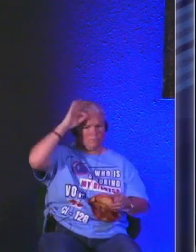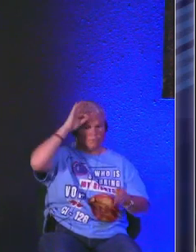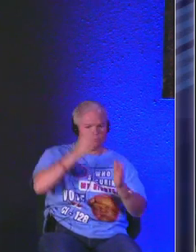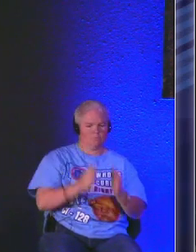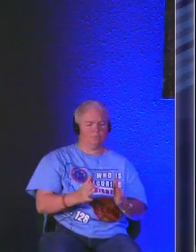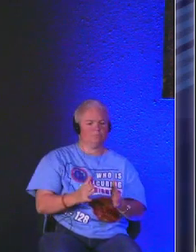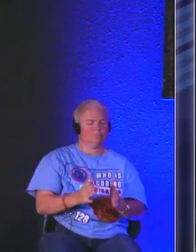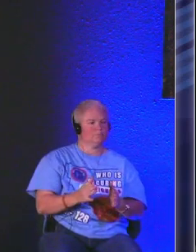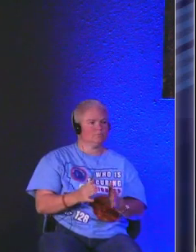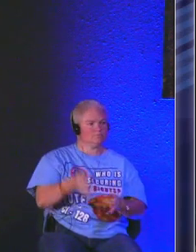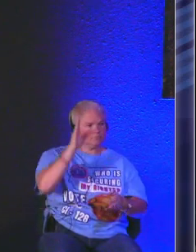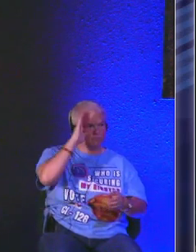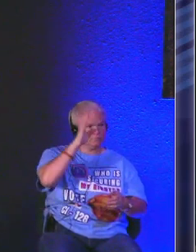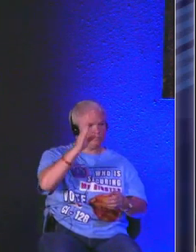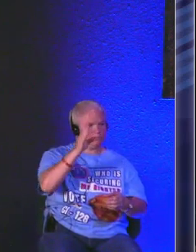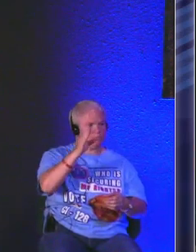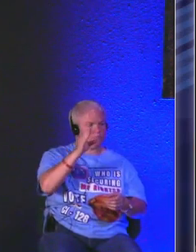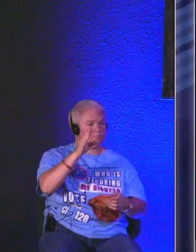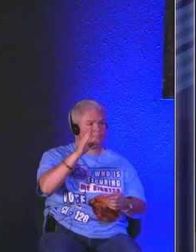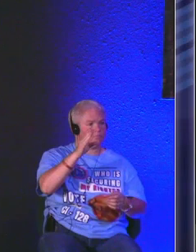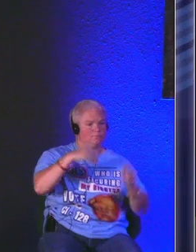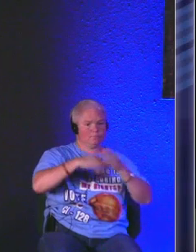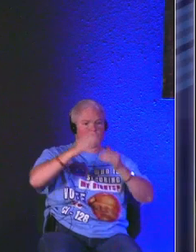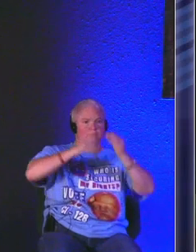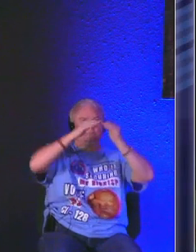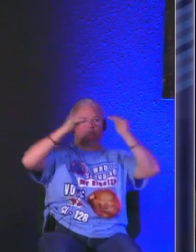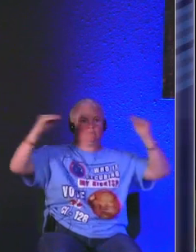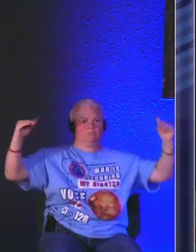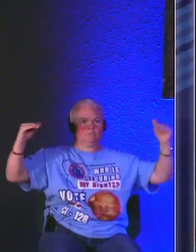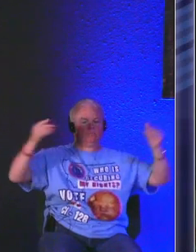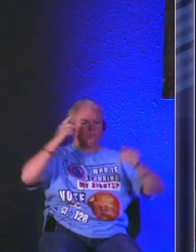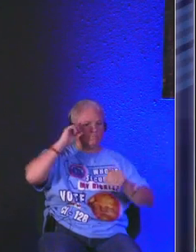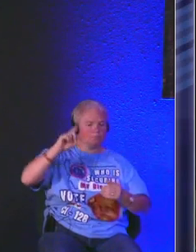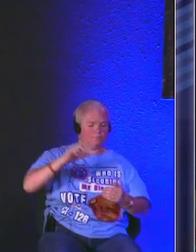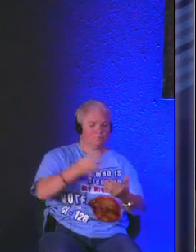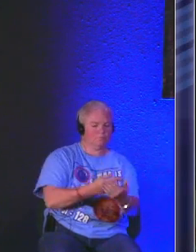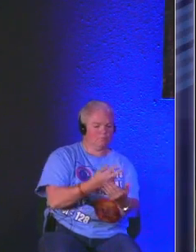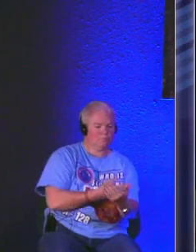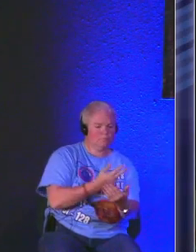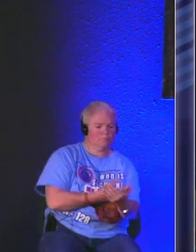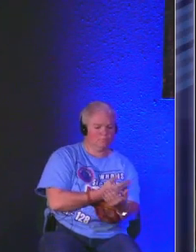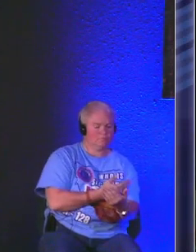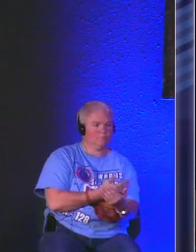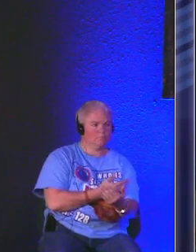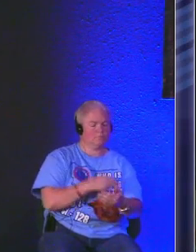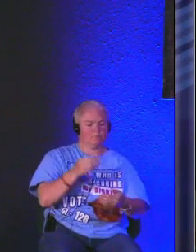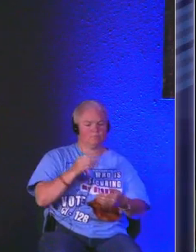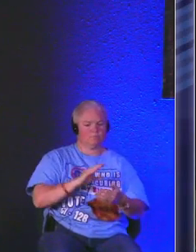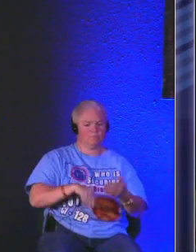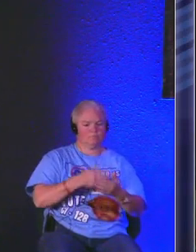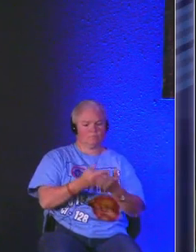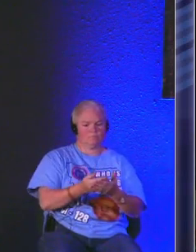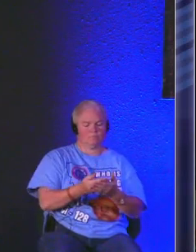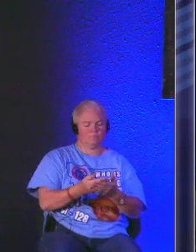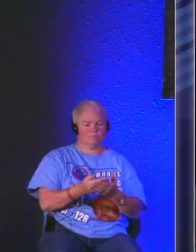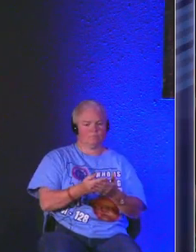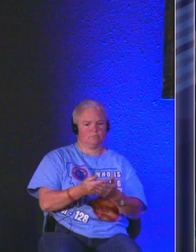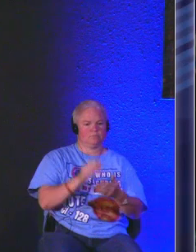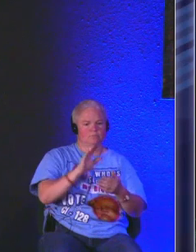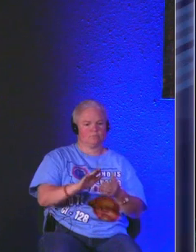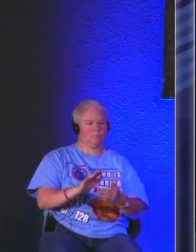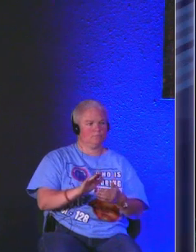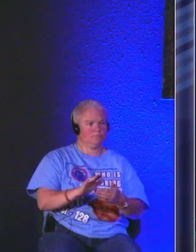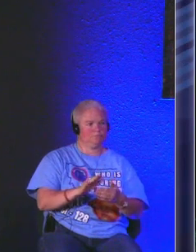pastor pastor will give an account in heaven for his sheep which is all of us but